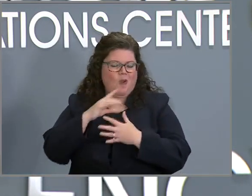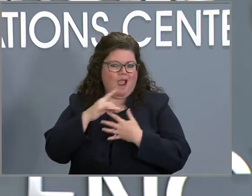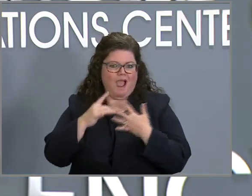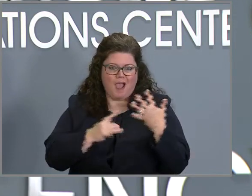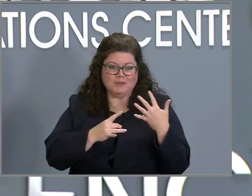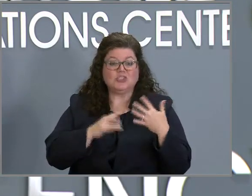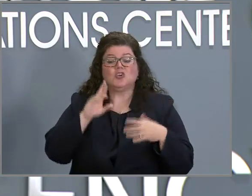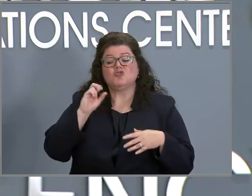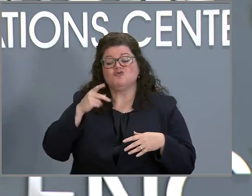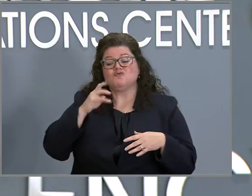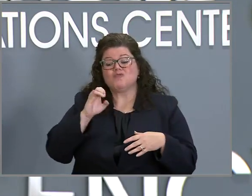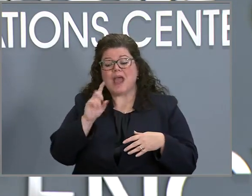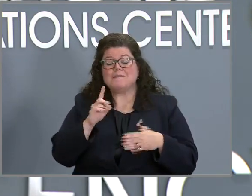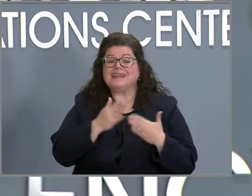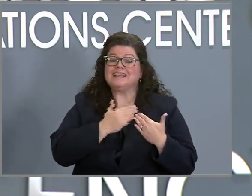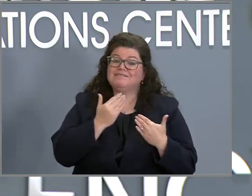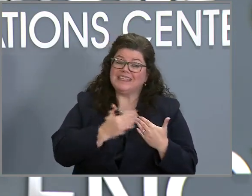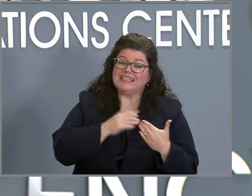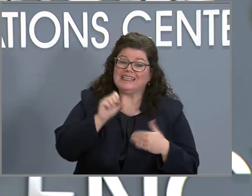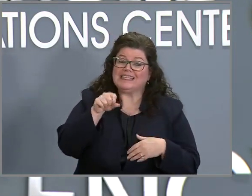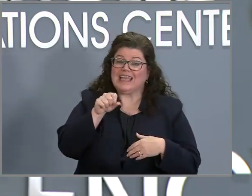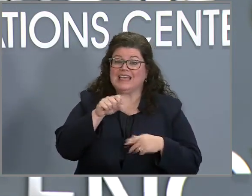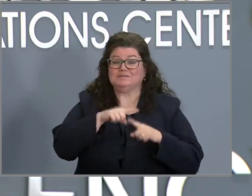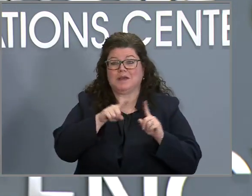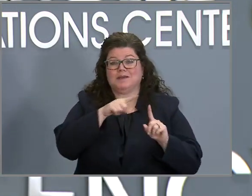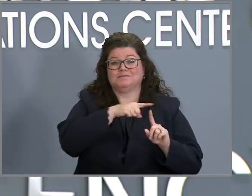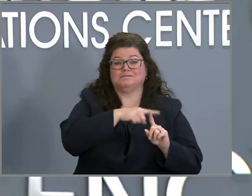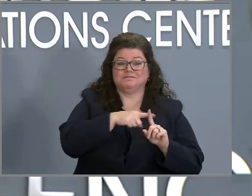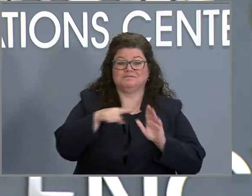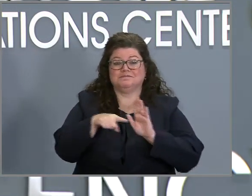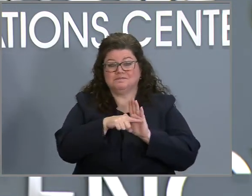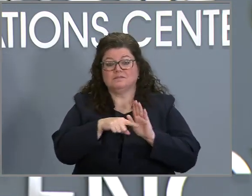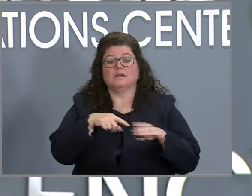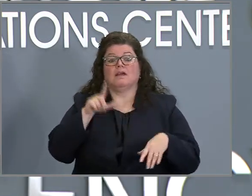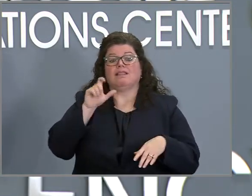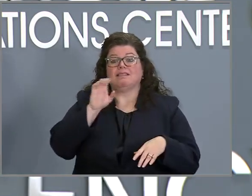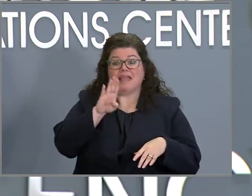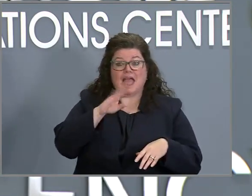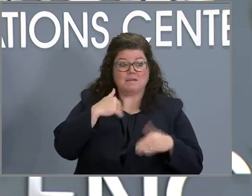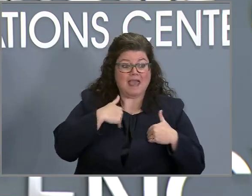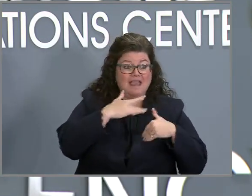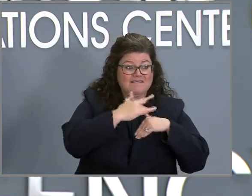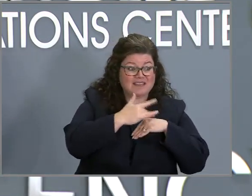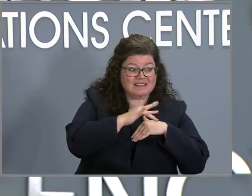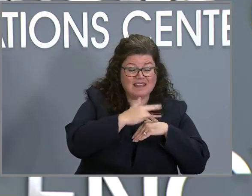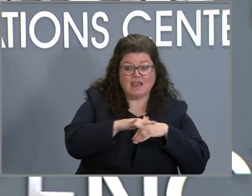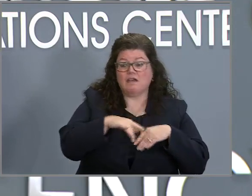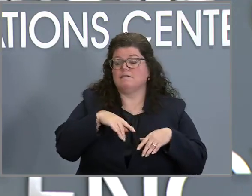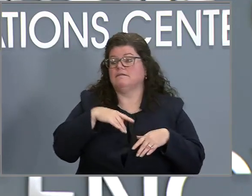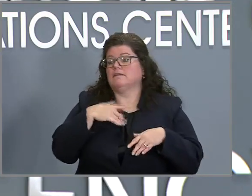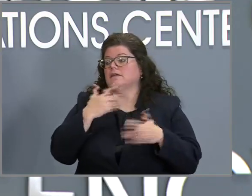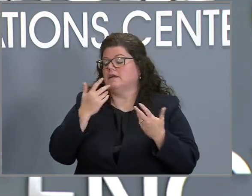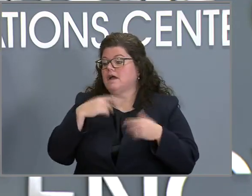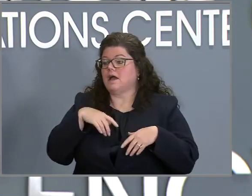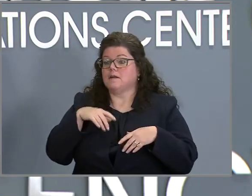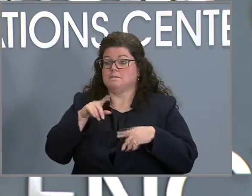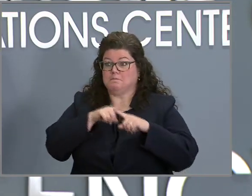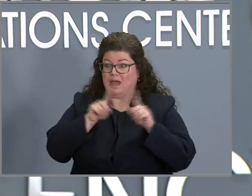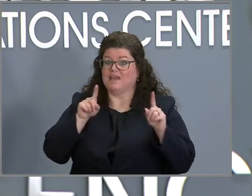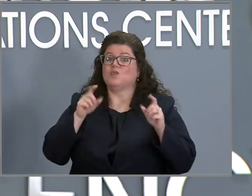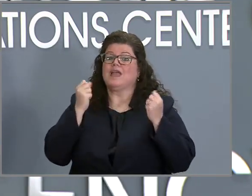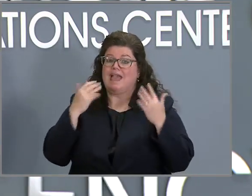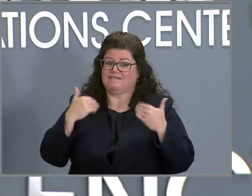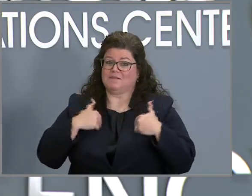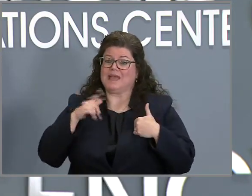convenient in a lot of ways, but there are also, you know, a lot of lab capacity and a lot of collection points. You know, as Governor Cooper mentioned,